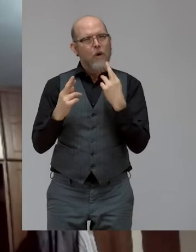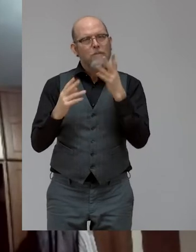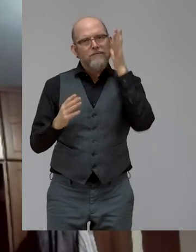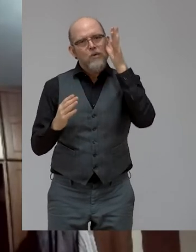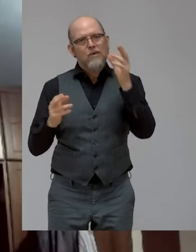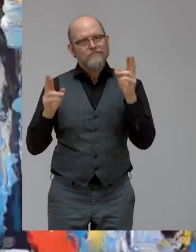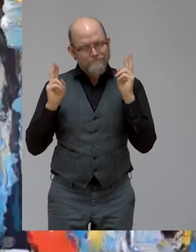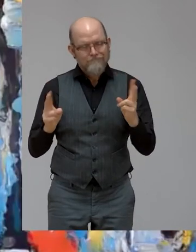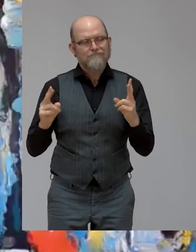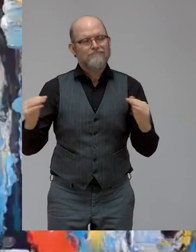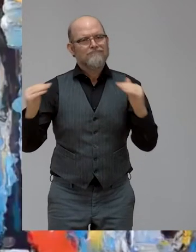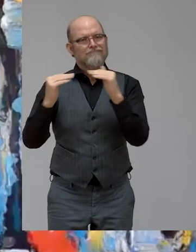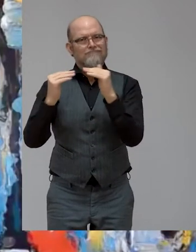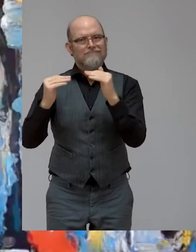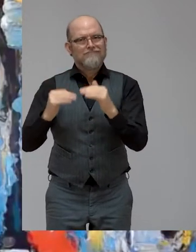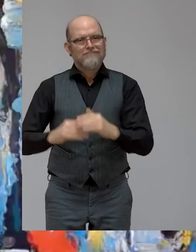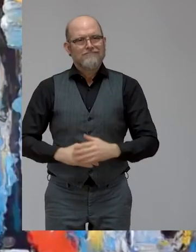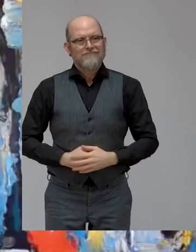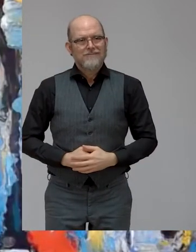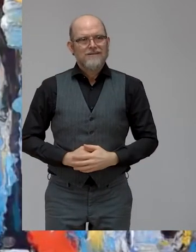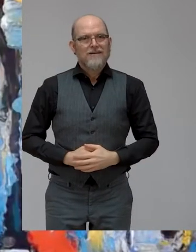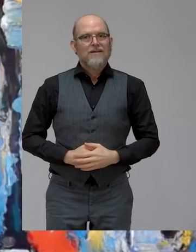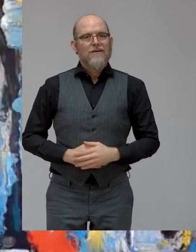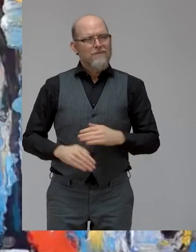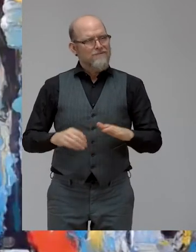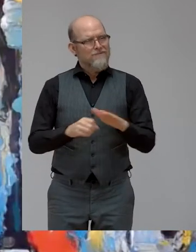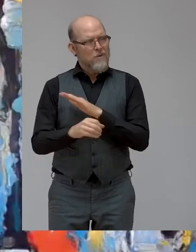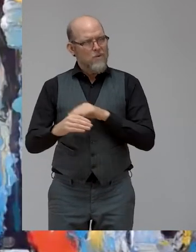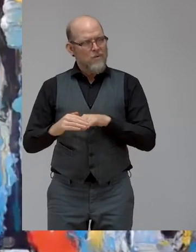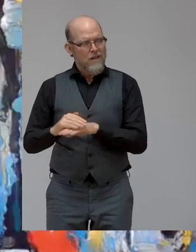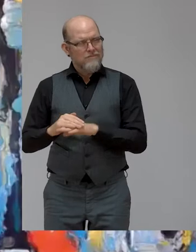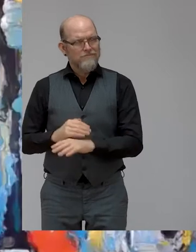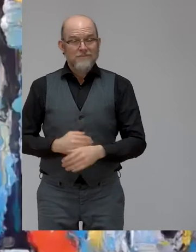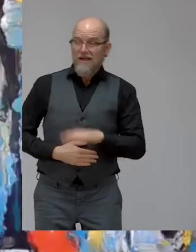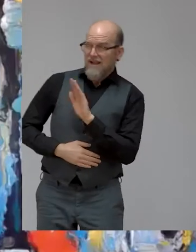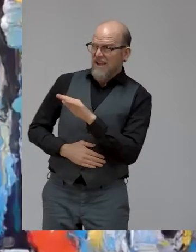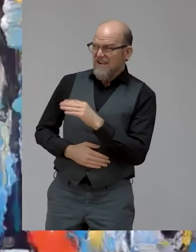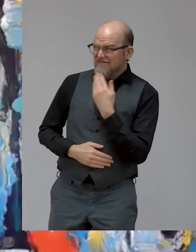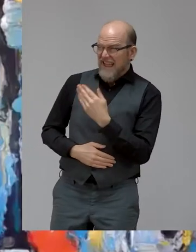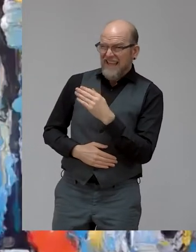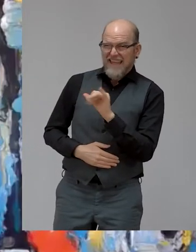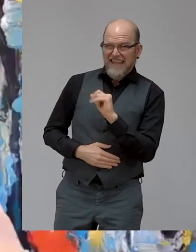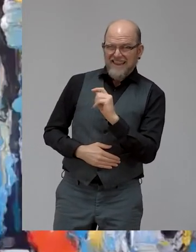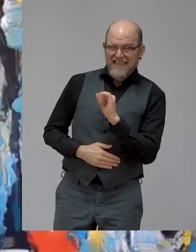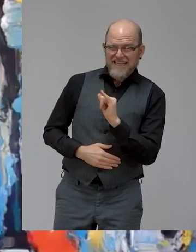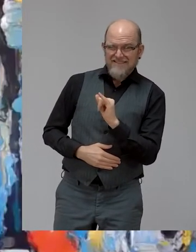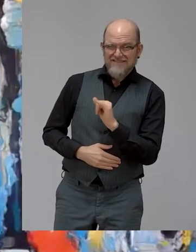Thank you very much for that, Yeti. And I will go through the dreamers quickly because we want to get to